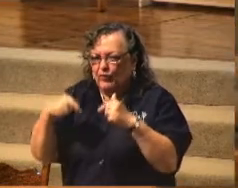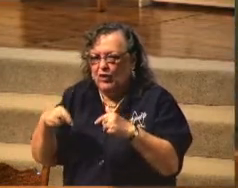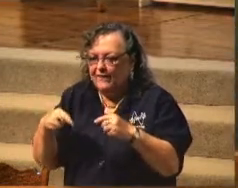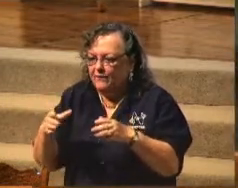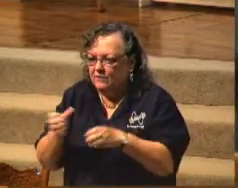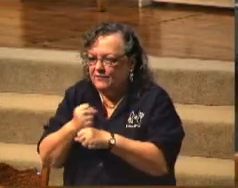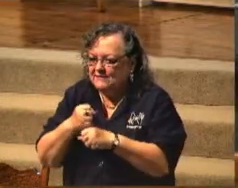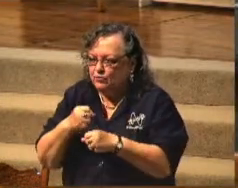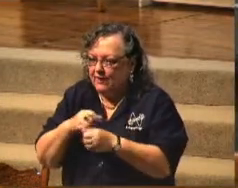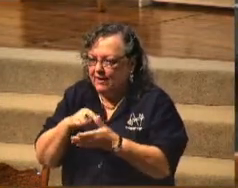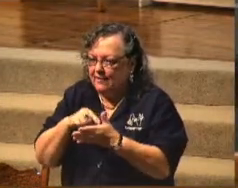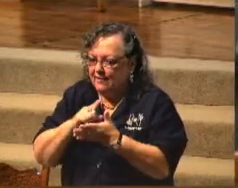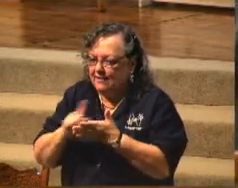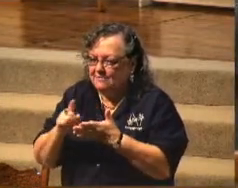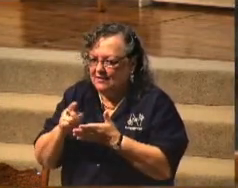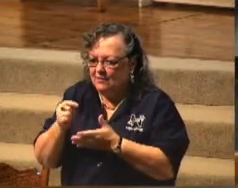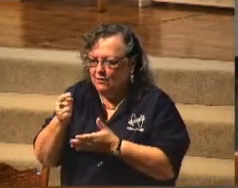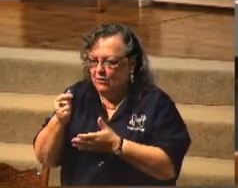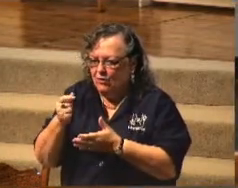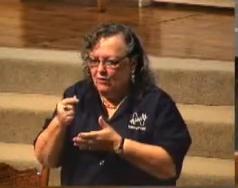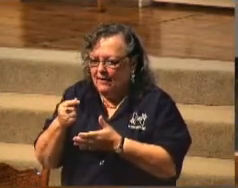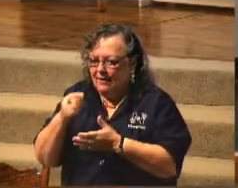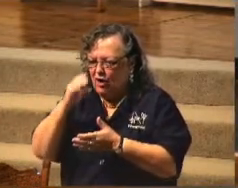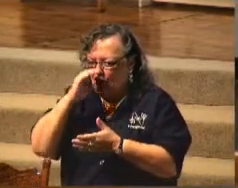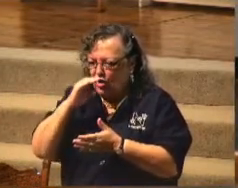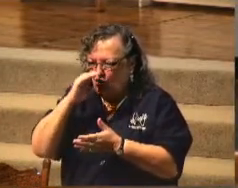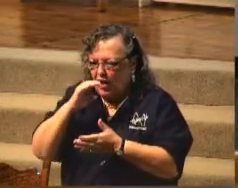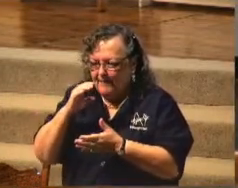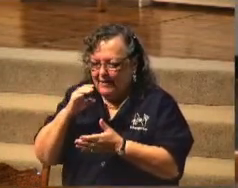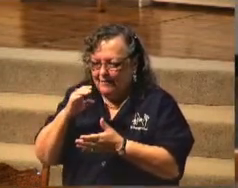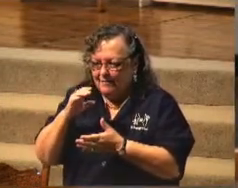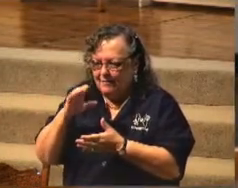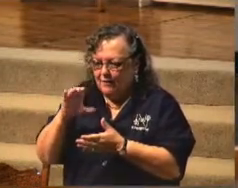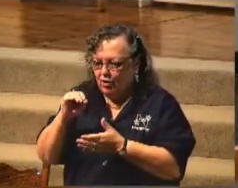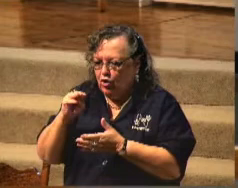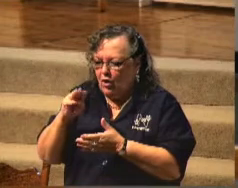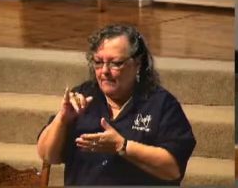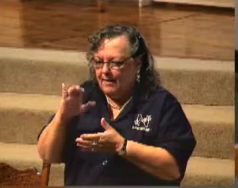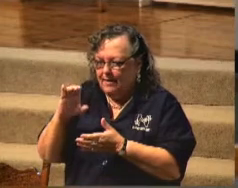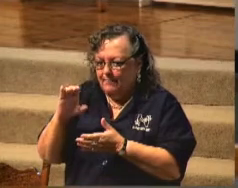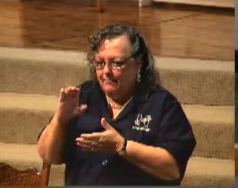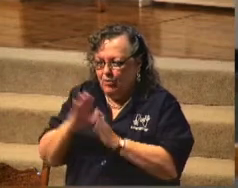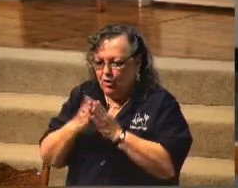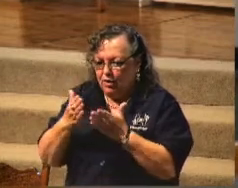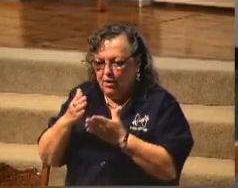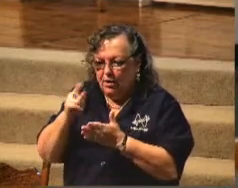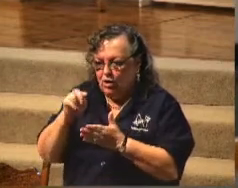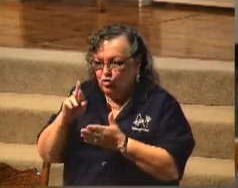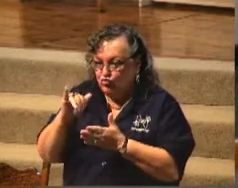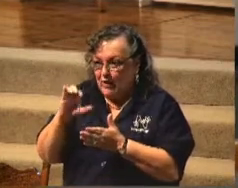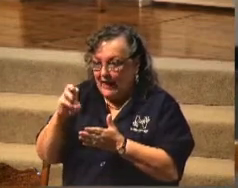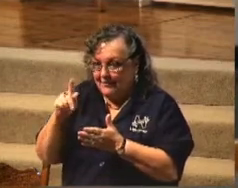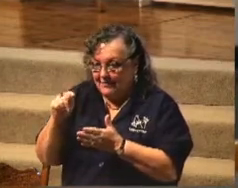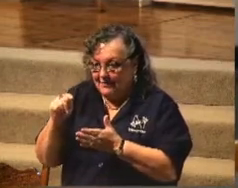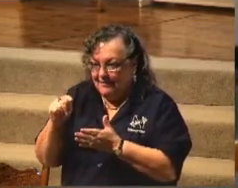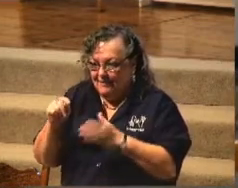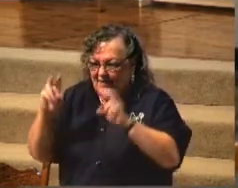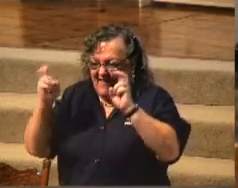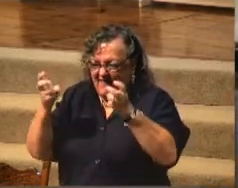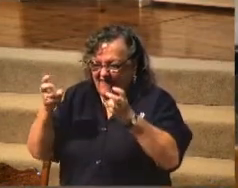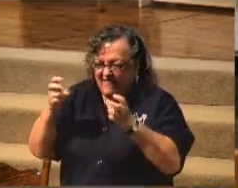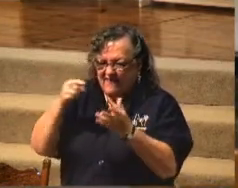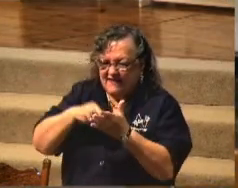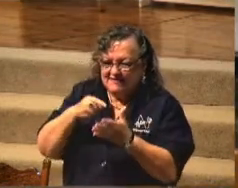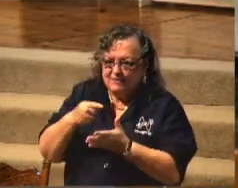And it's a little comic book track. It's called This Was Your Life. This Was Your Life. Probably the oldest Chick